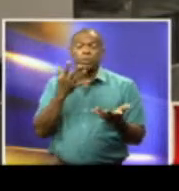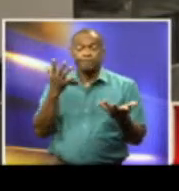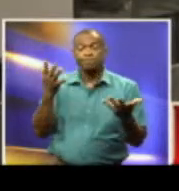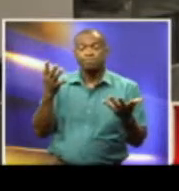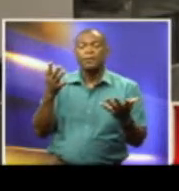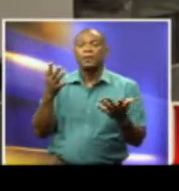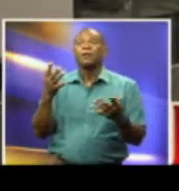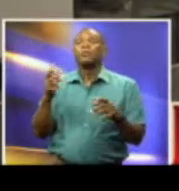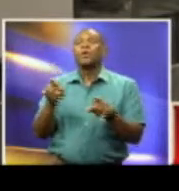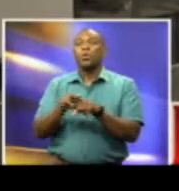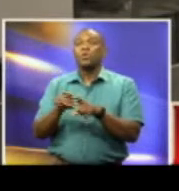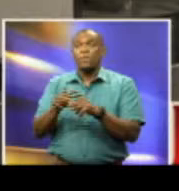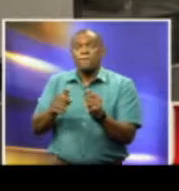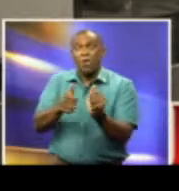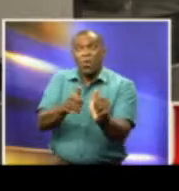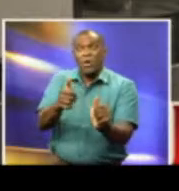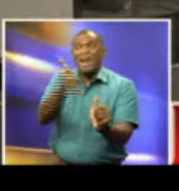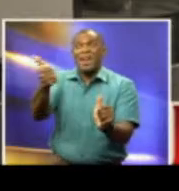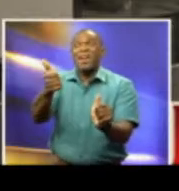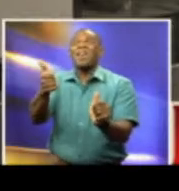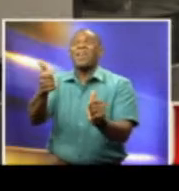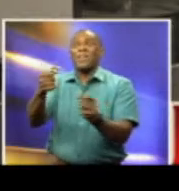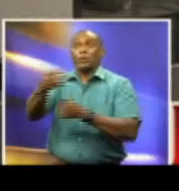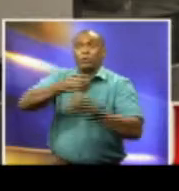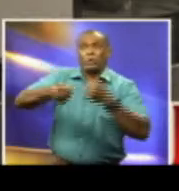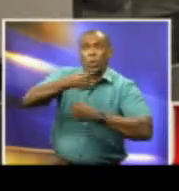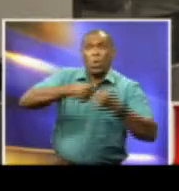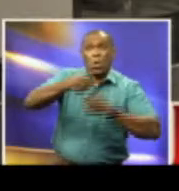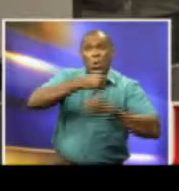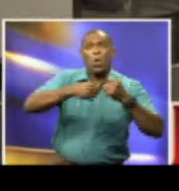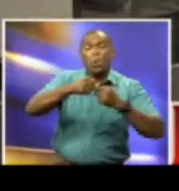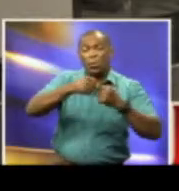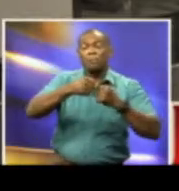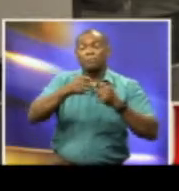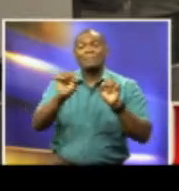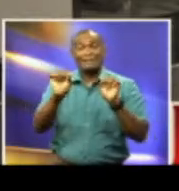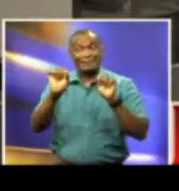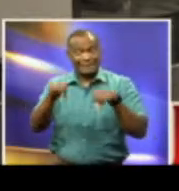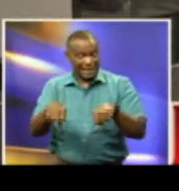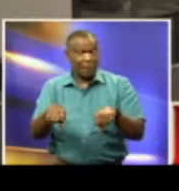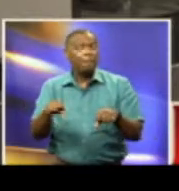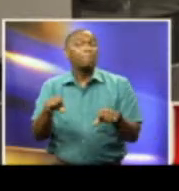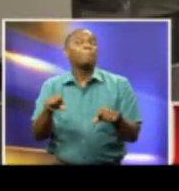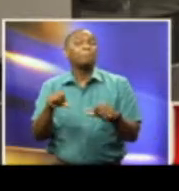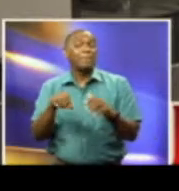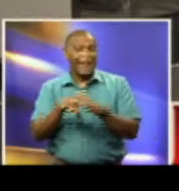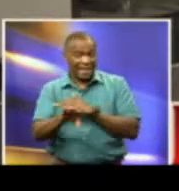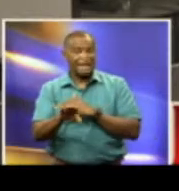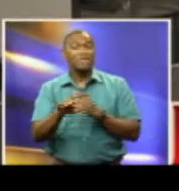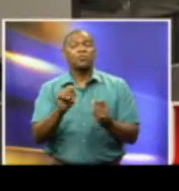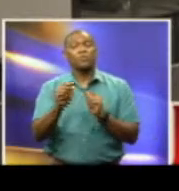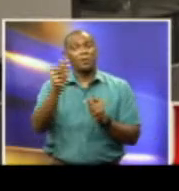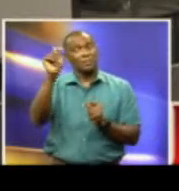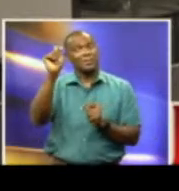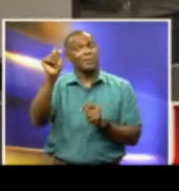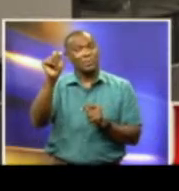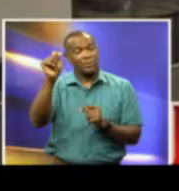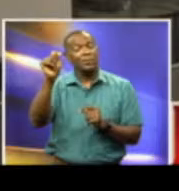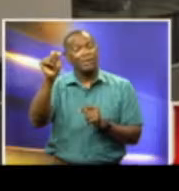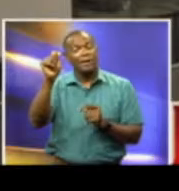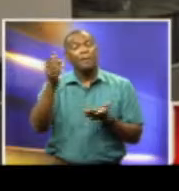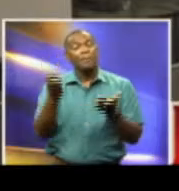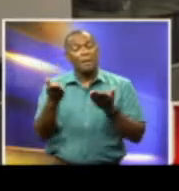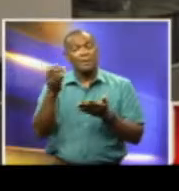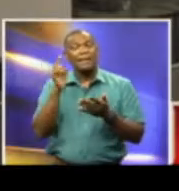also tracking another potential tropical cyclone that could make its way very well into our area yet again by the end